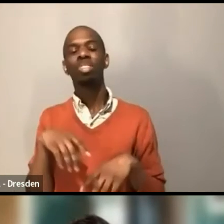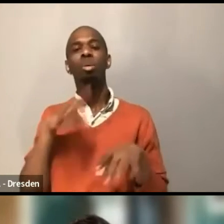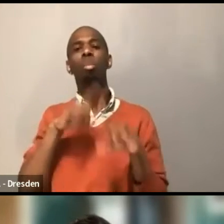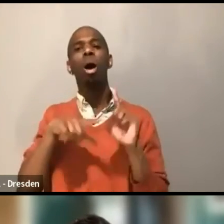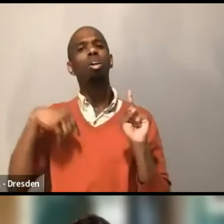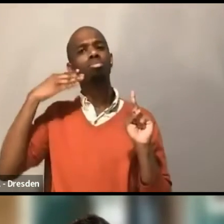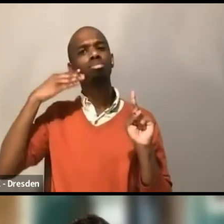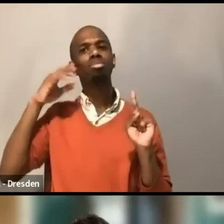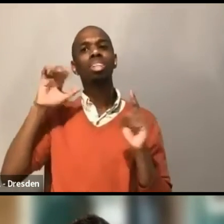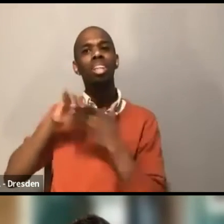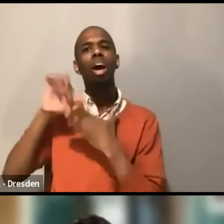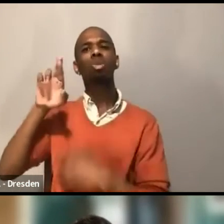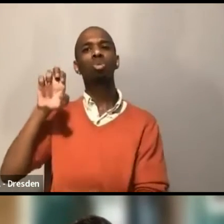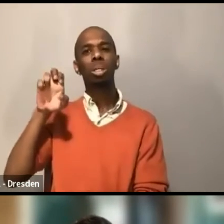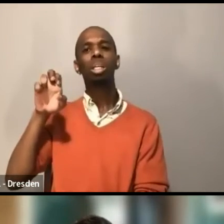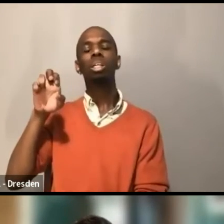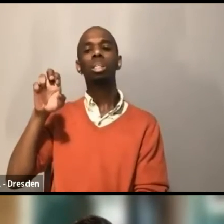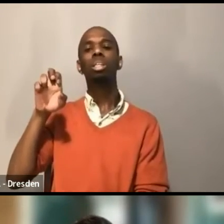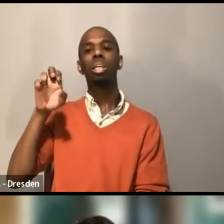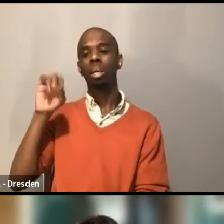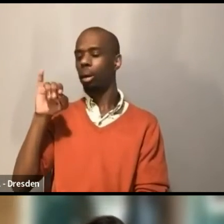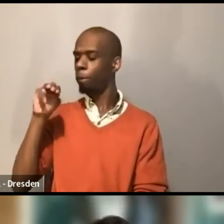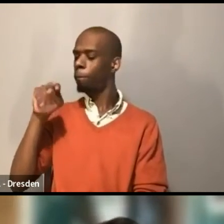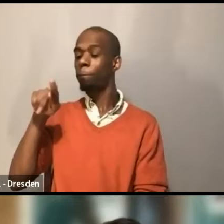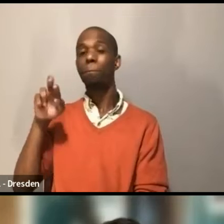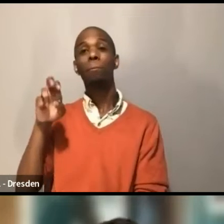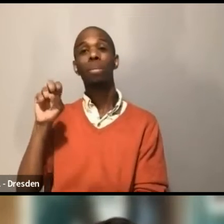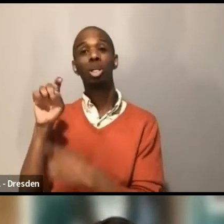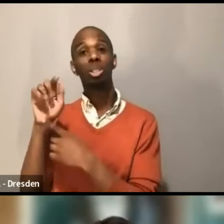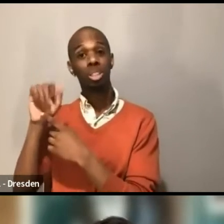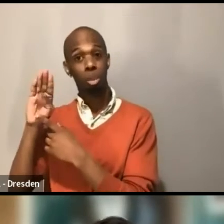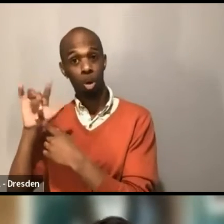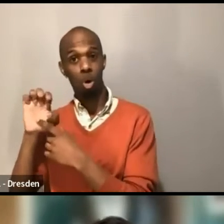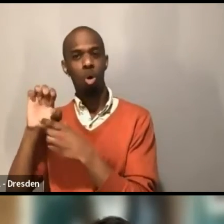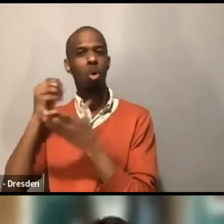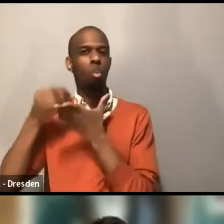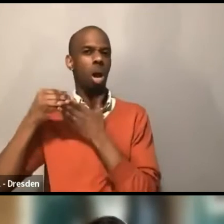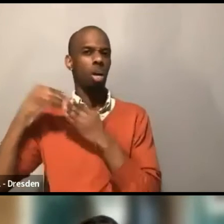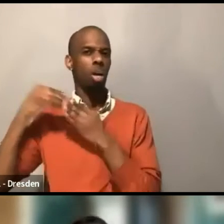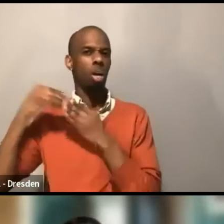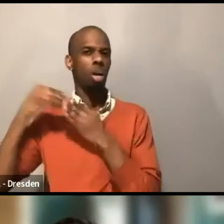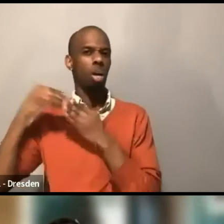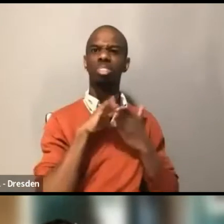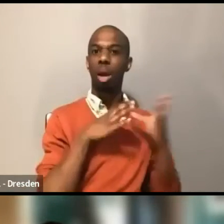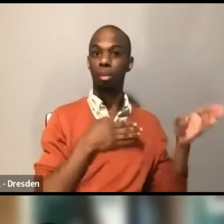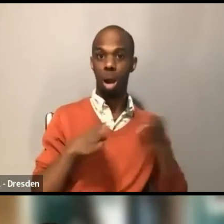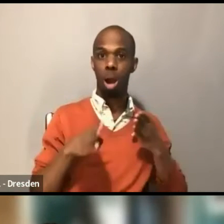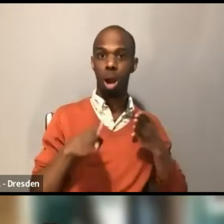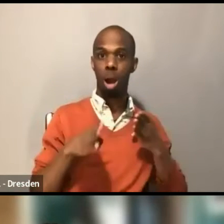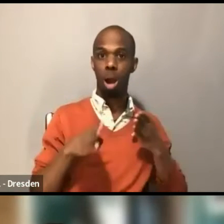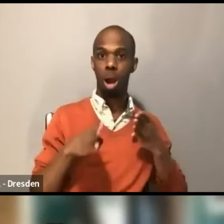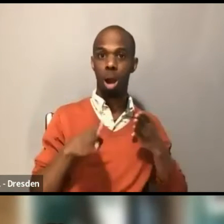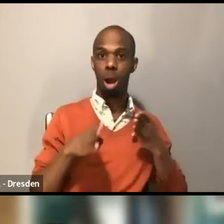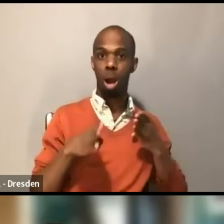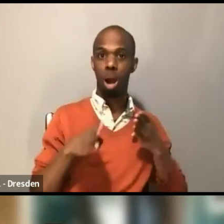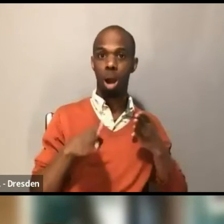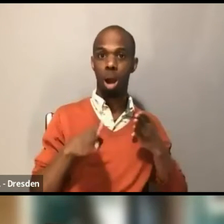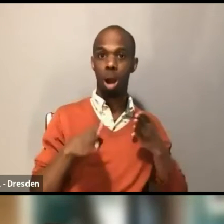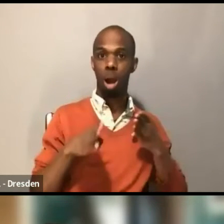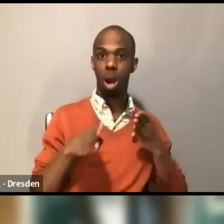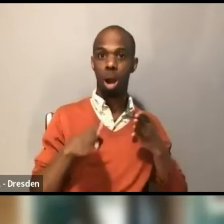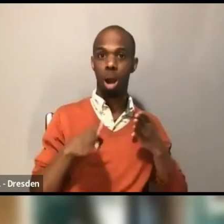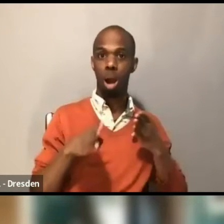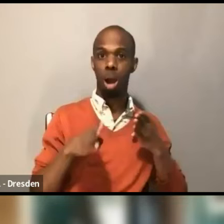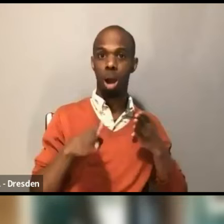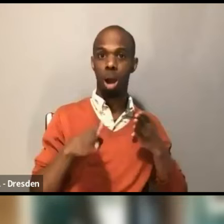allows it to be applied individually without having to create individual support systems. And then also having the conversation beforehand and